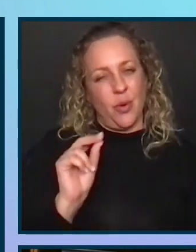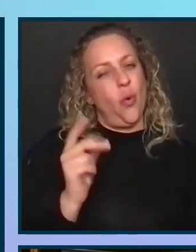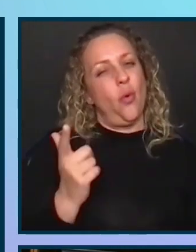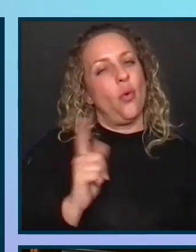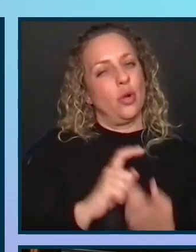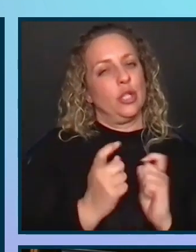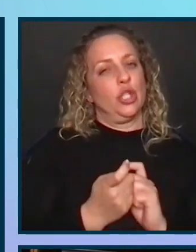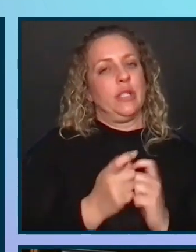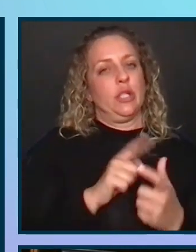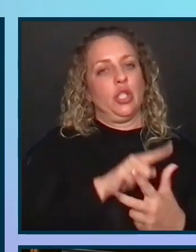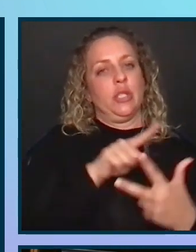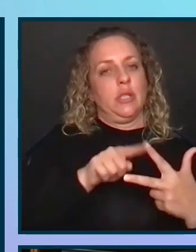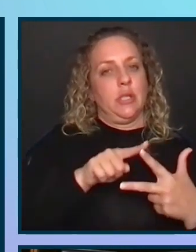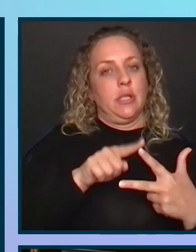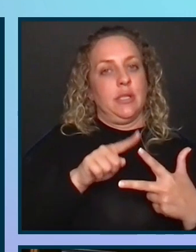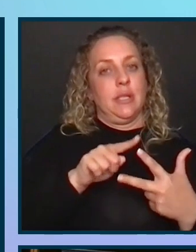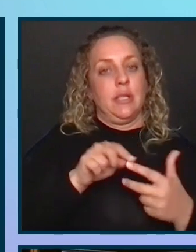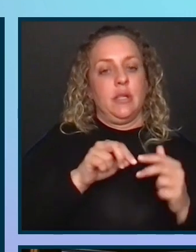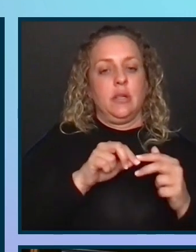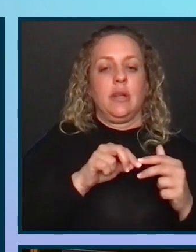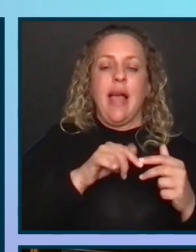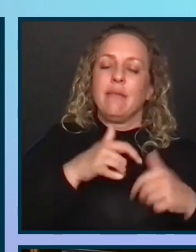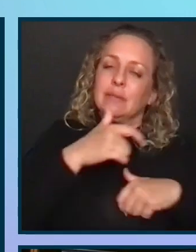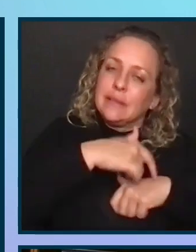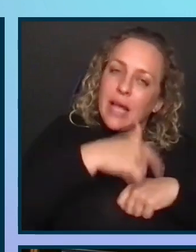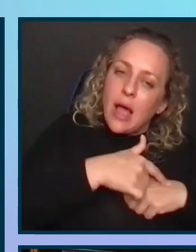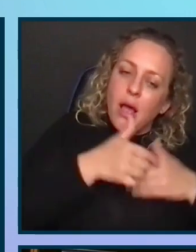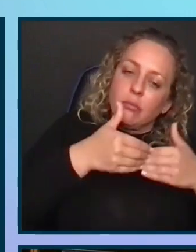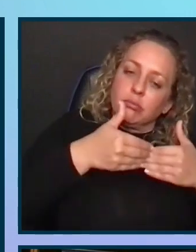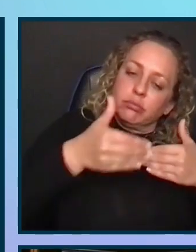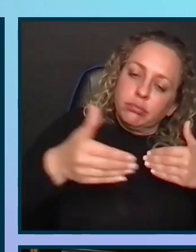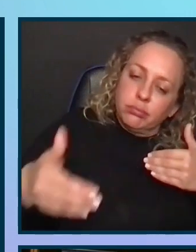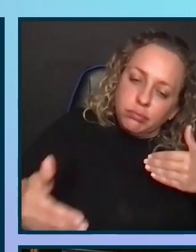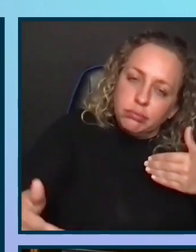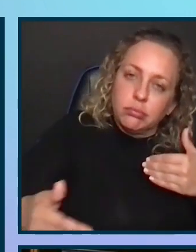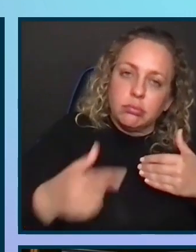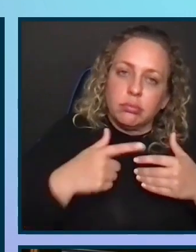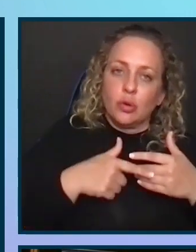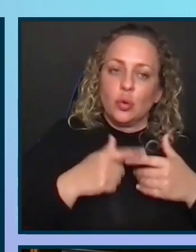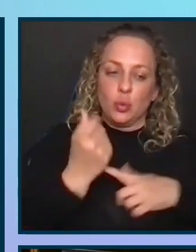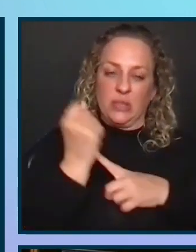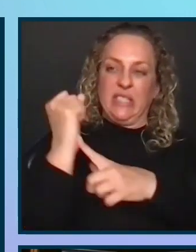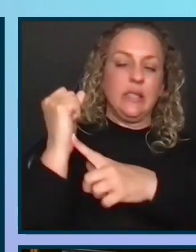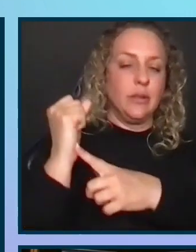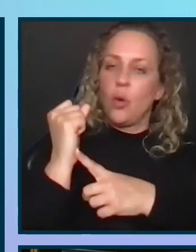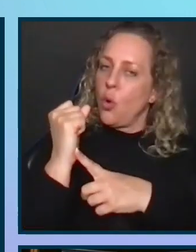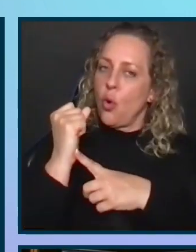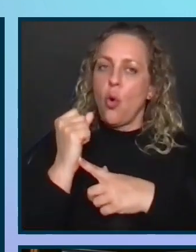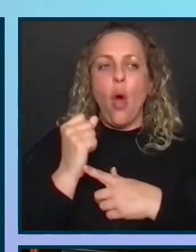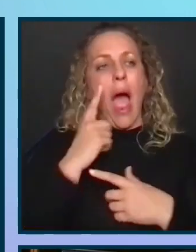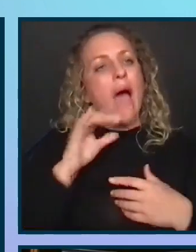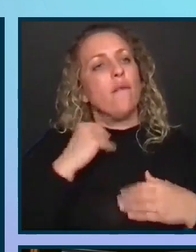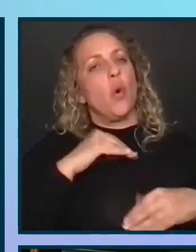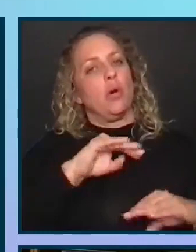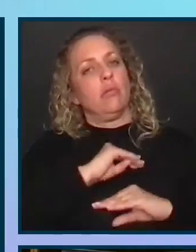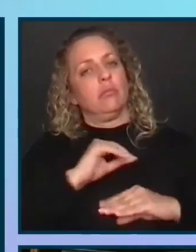changing stage often is spread out over a long period of time to overcome resistance and provide adequate training.